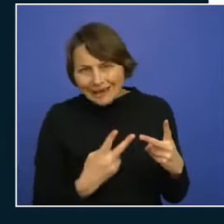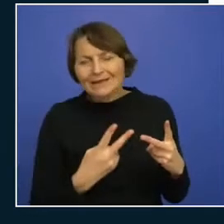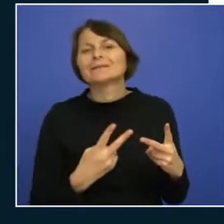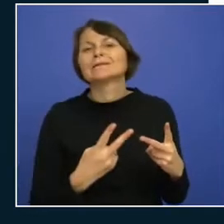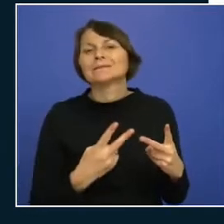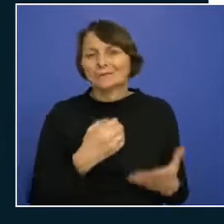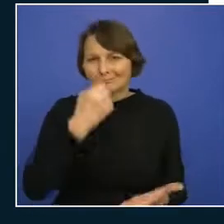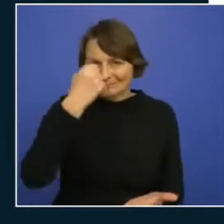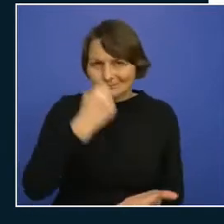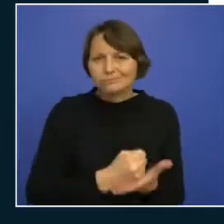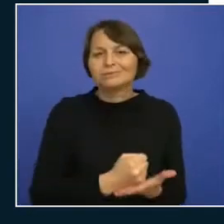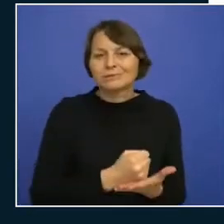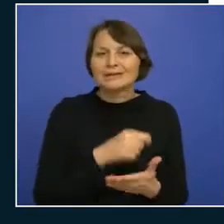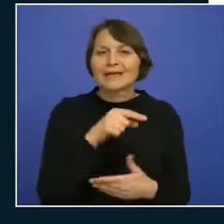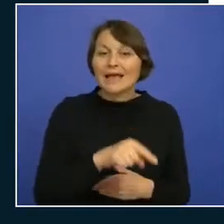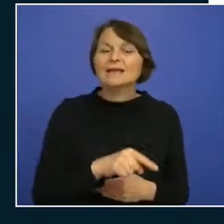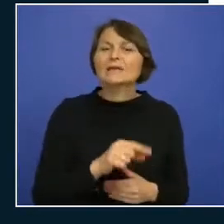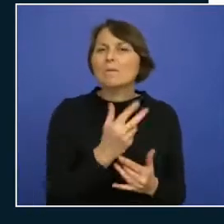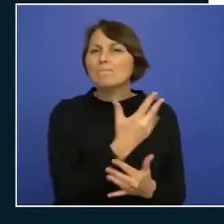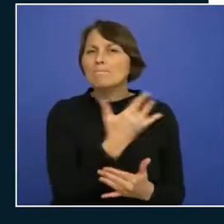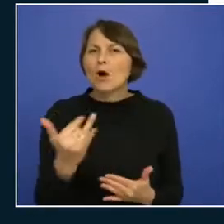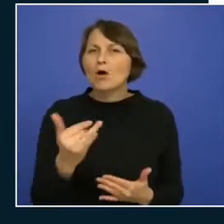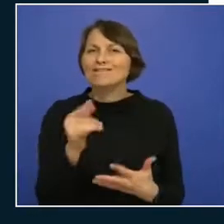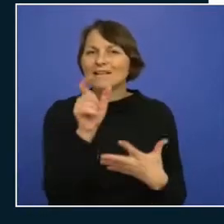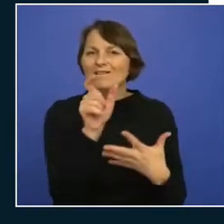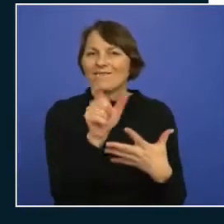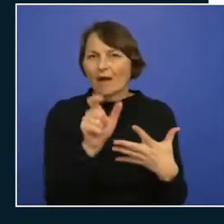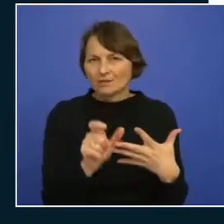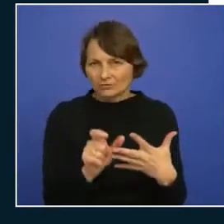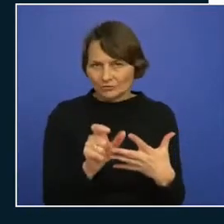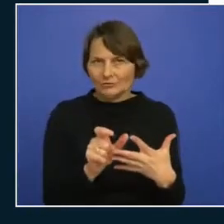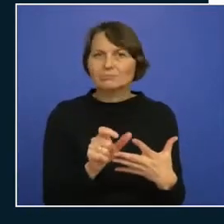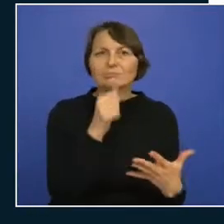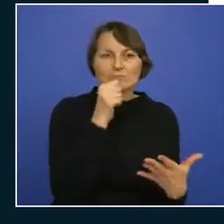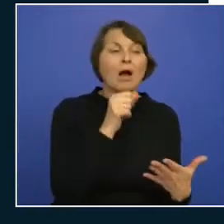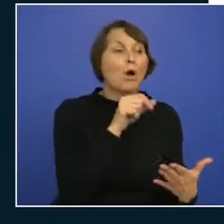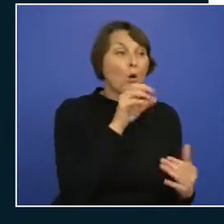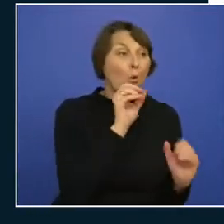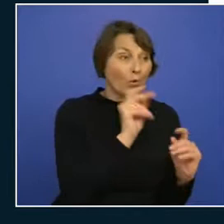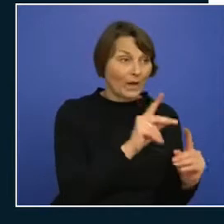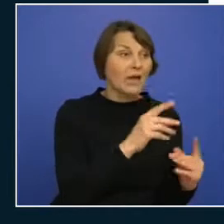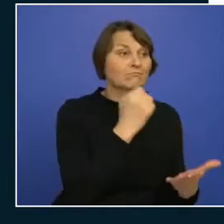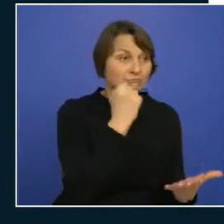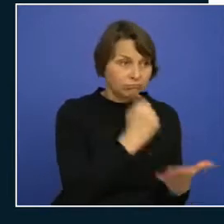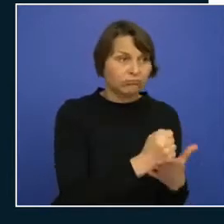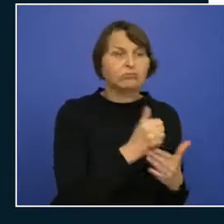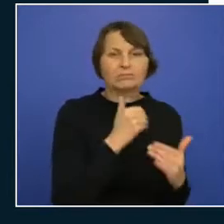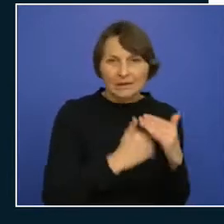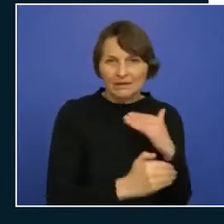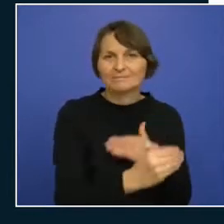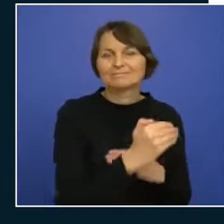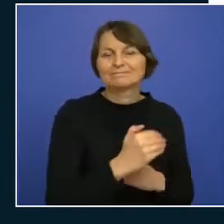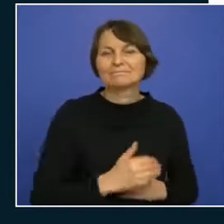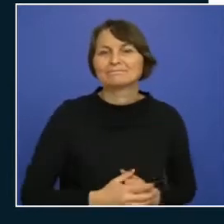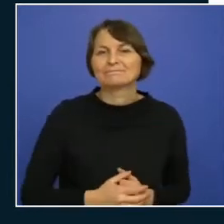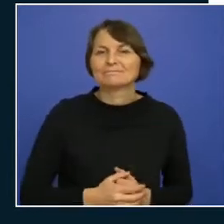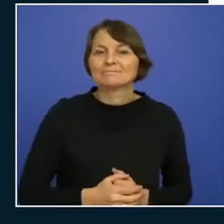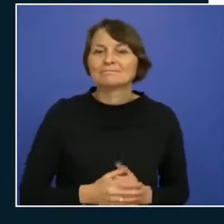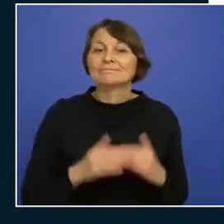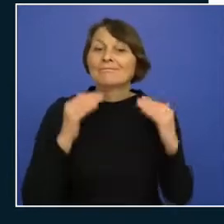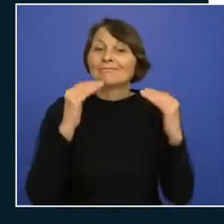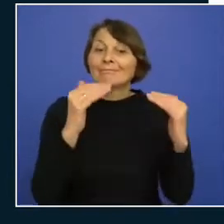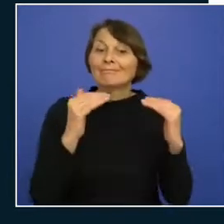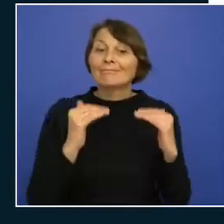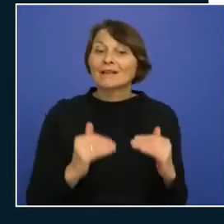-factor authentication and we'll look at that later as well the next one i want to highlight is service